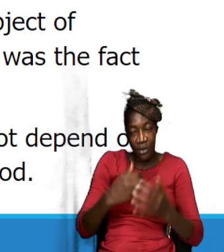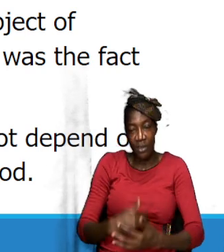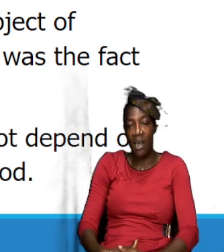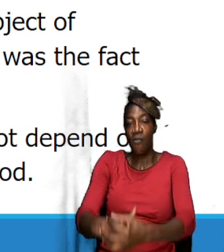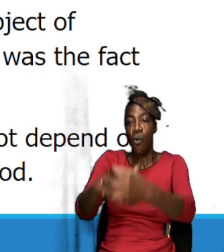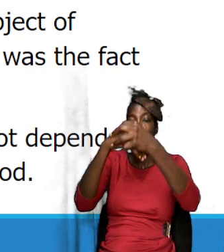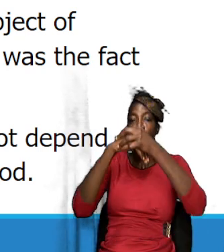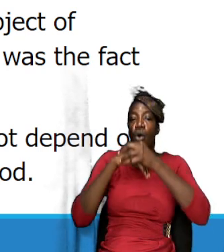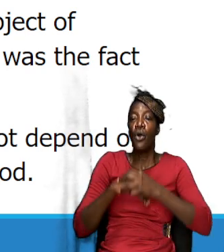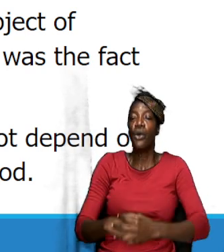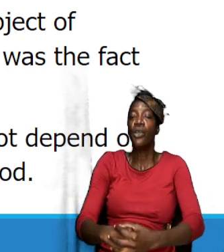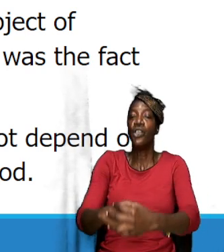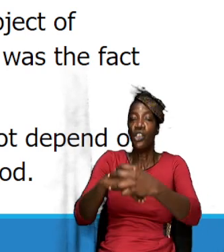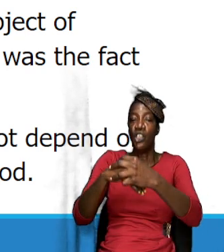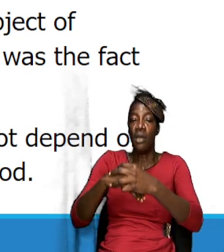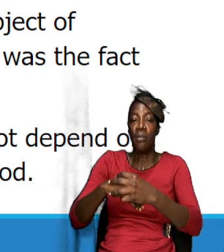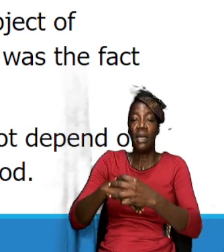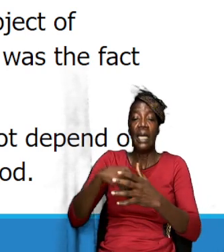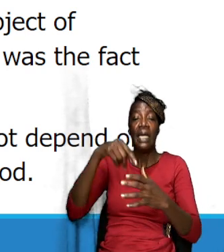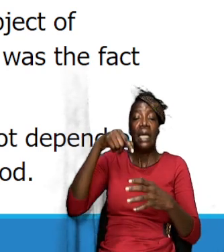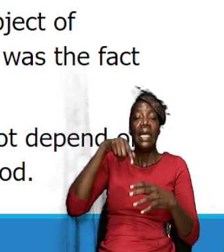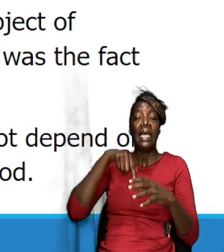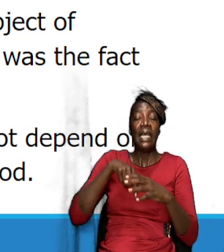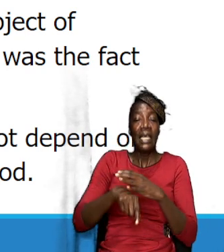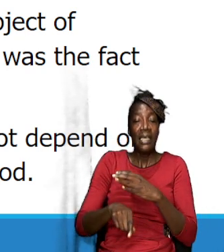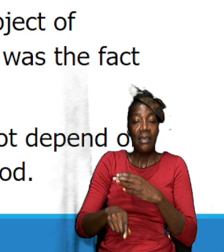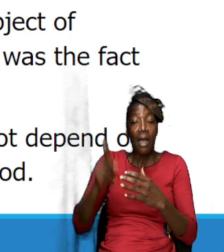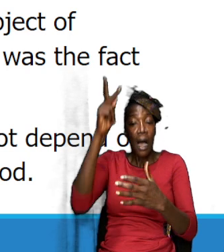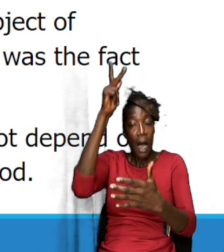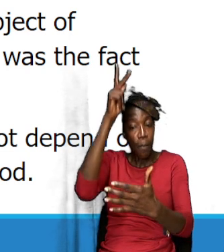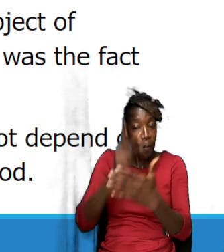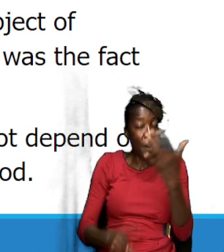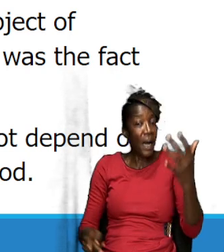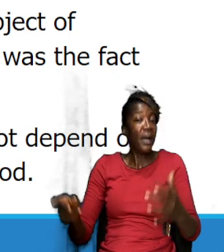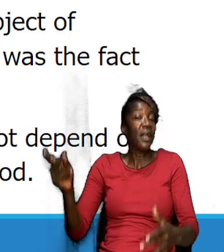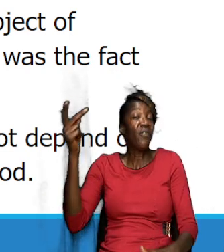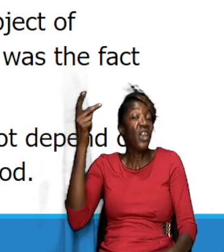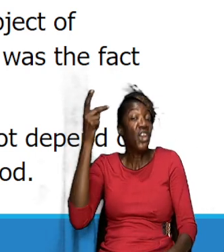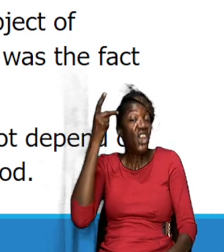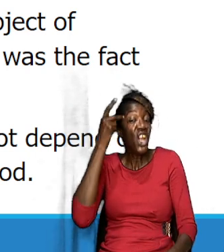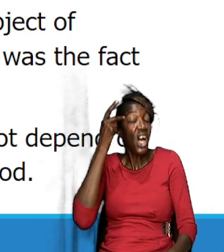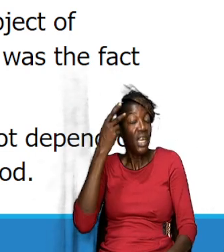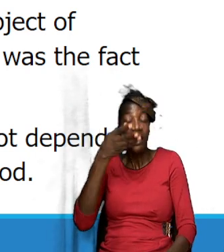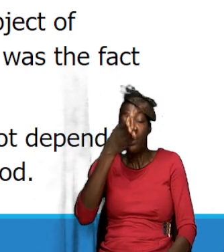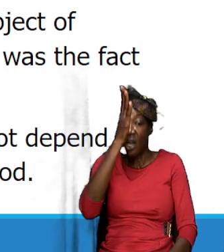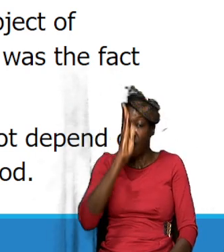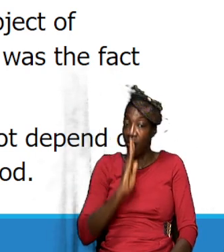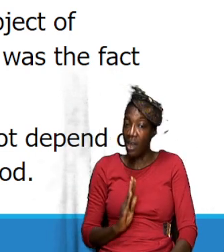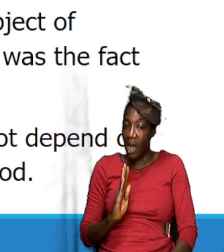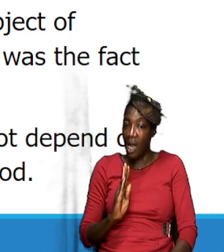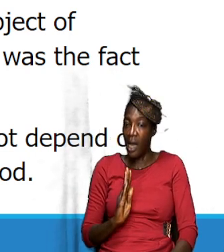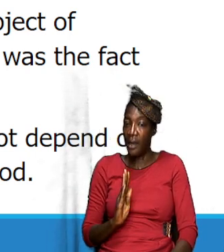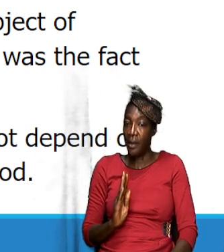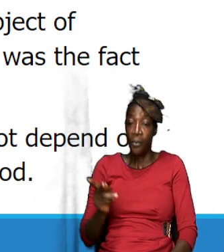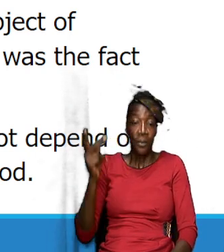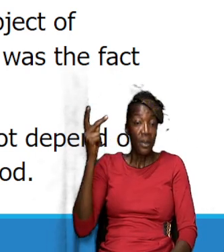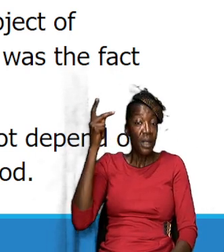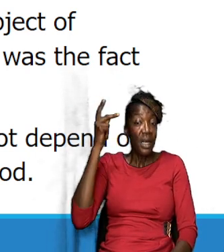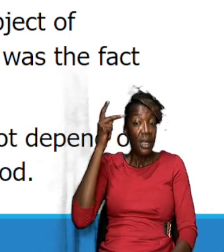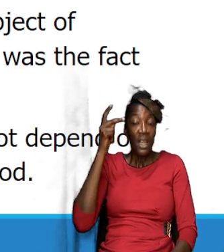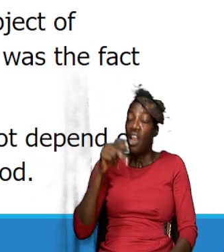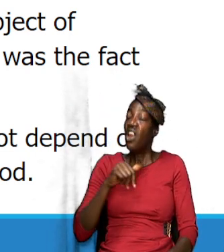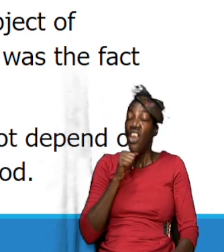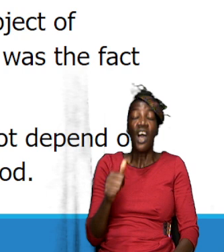tied to our knowledge of God it is our knowledge of God that determines it not how loud you